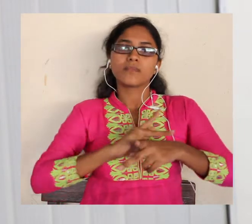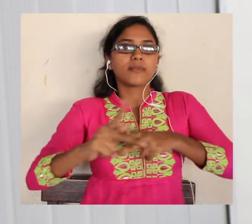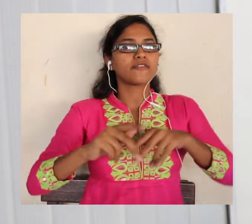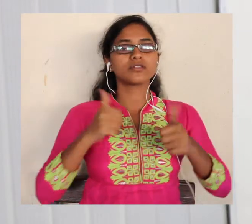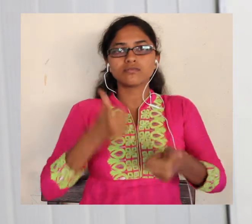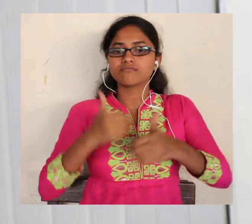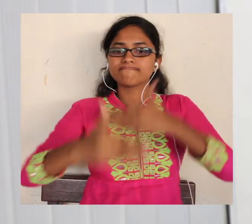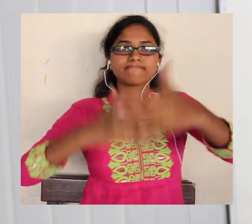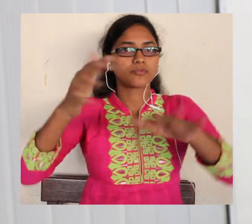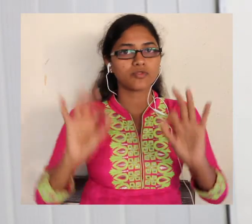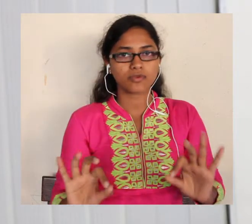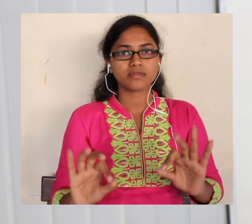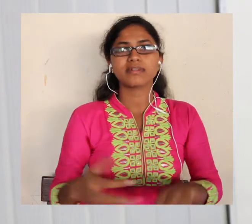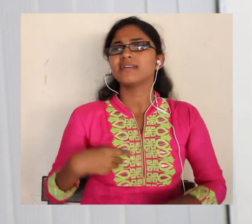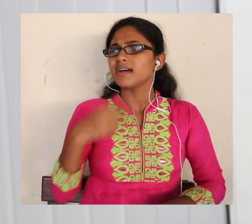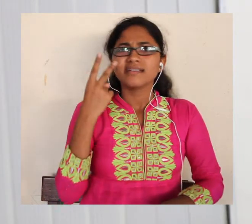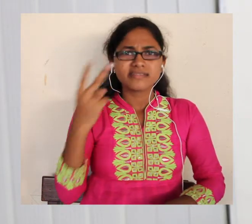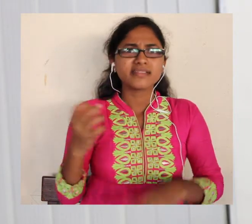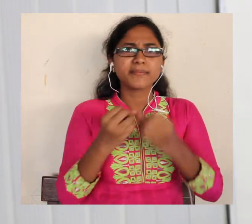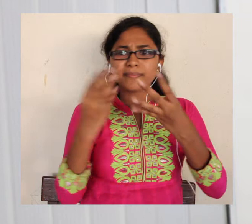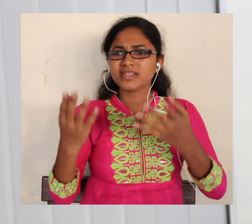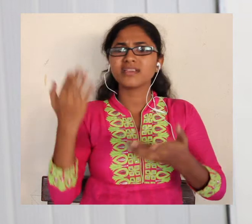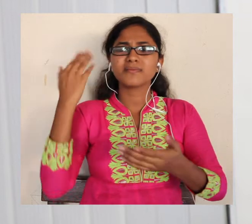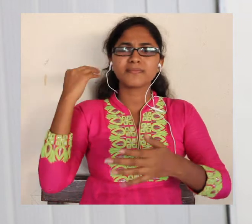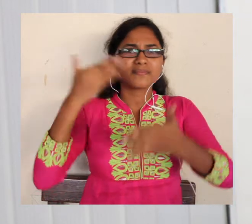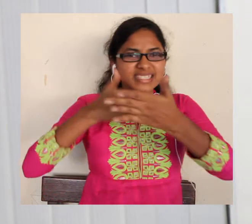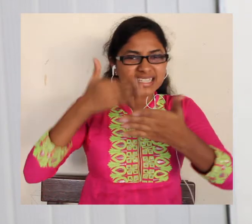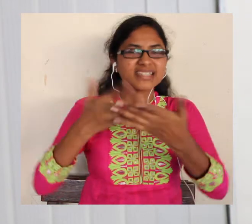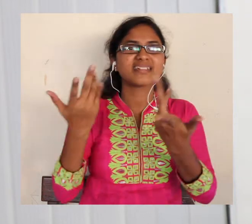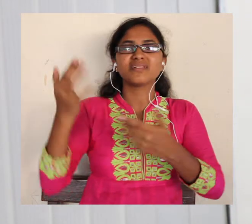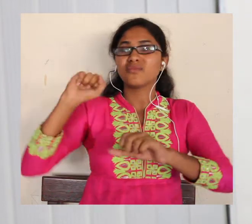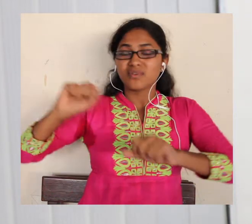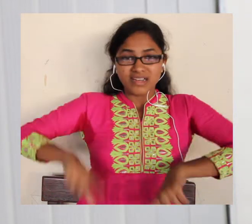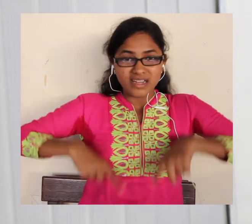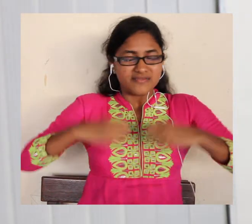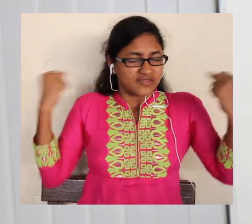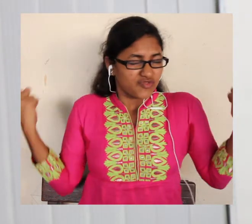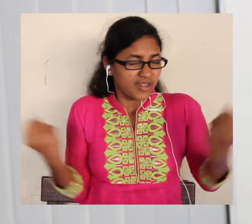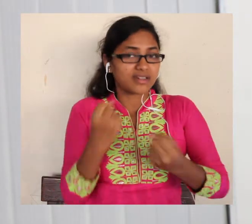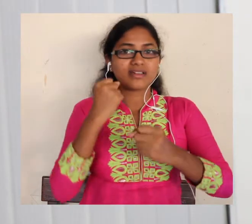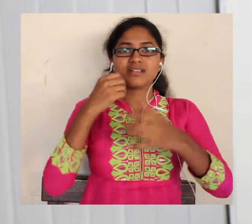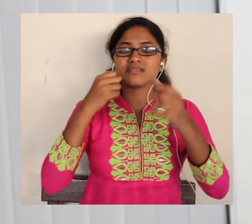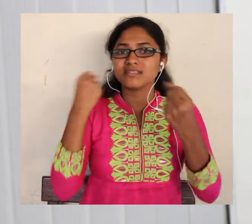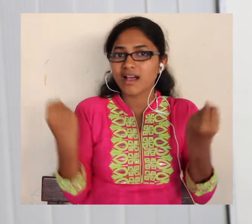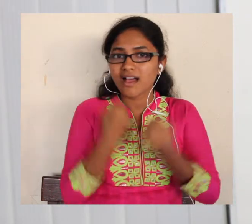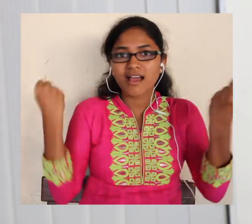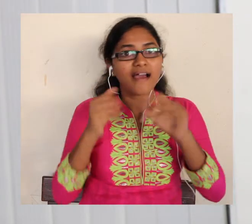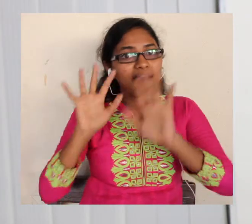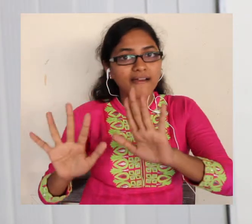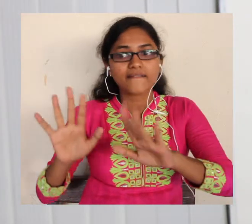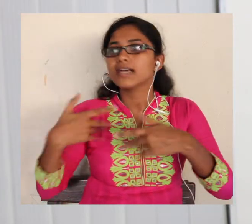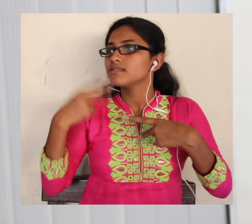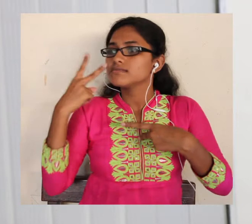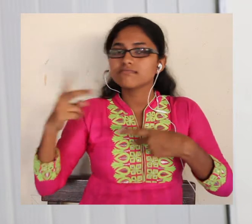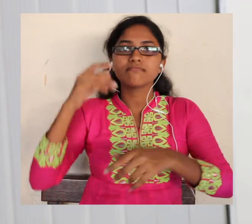overcome a lot of obstacles to achieve something in life. Not only they have added value to their own life. We have seen stories where